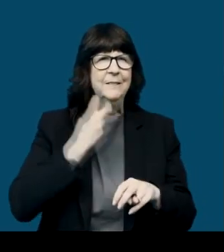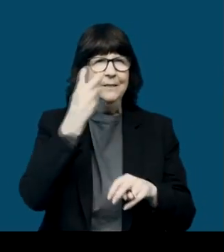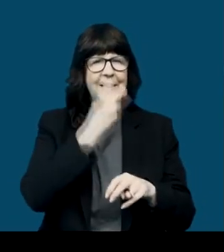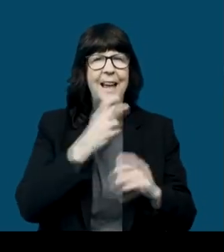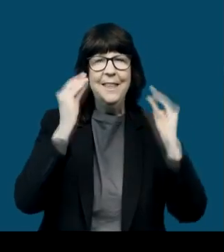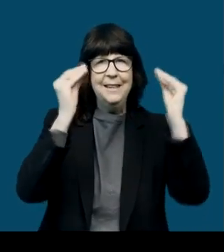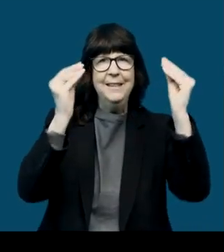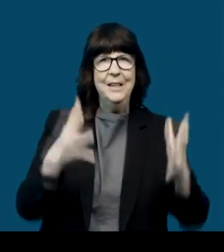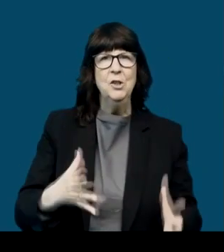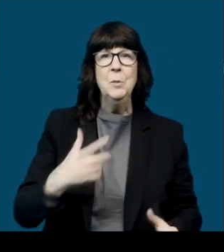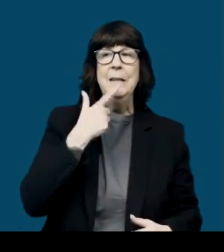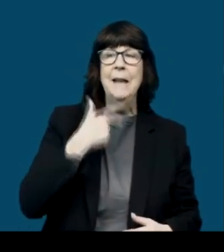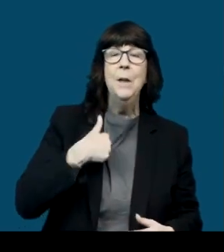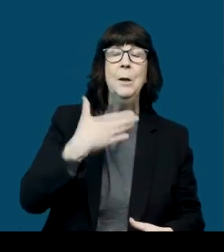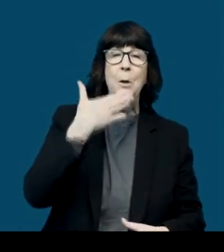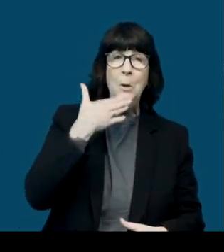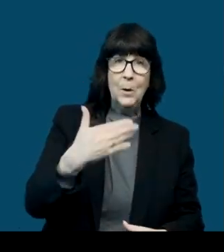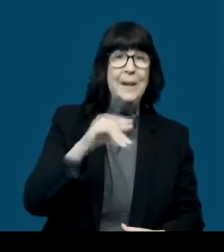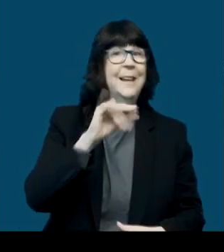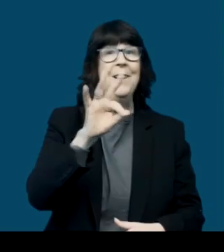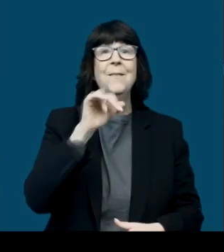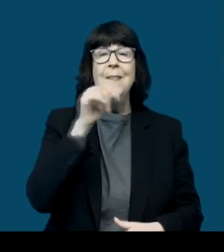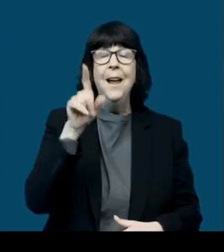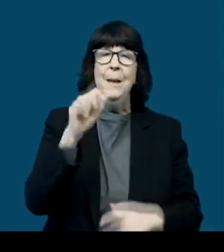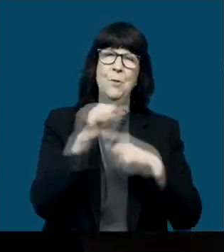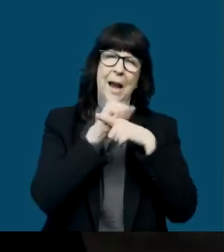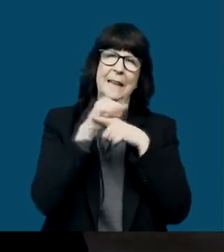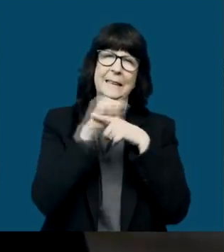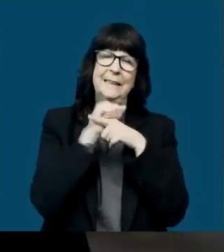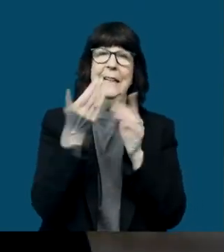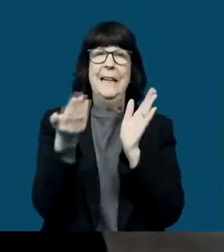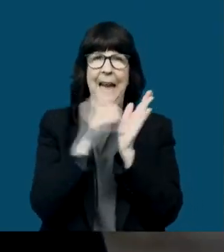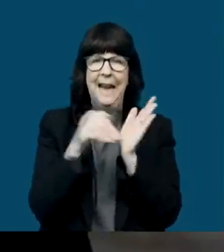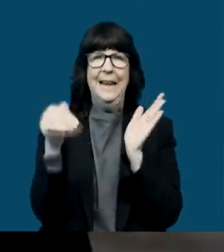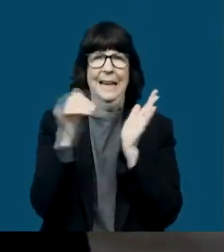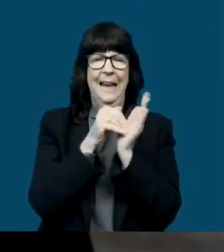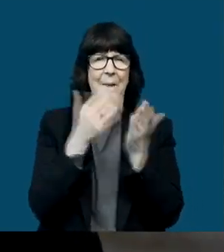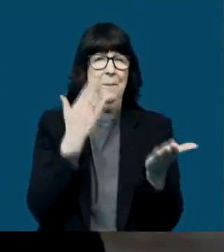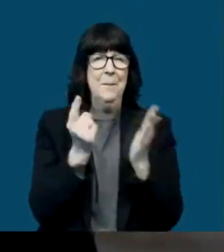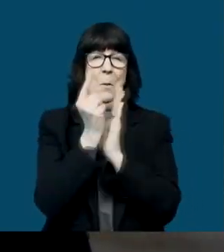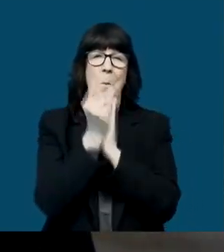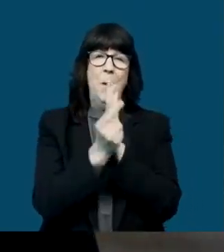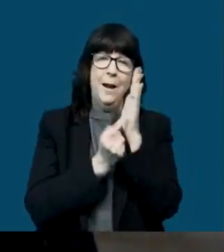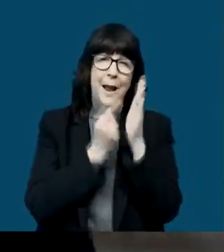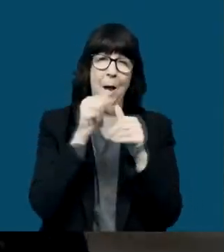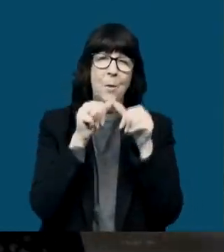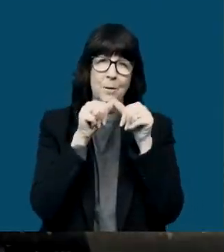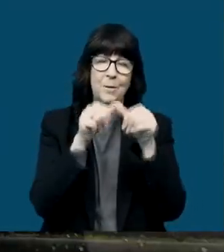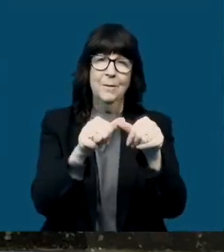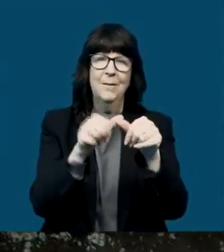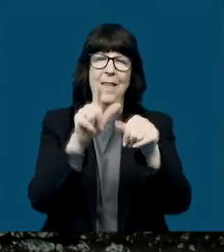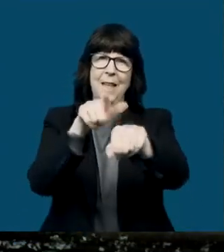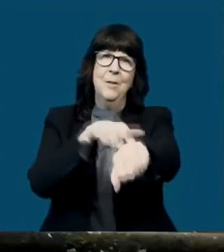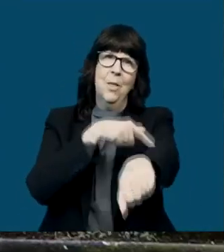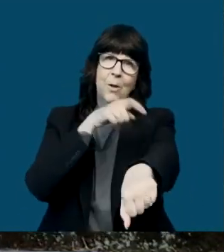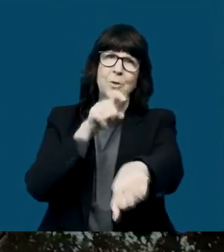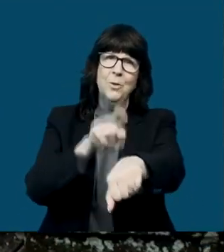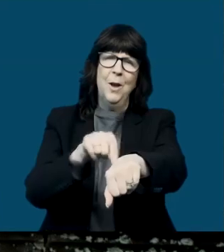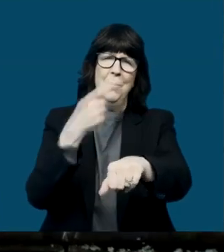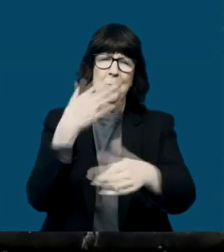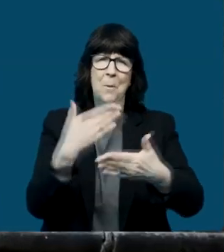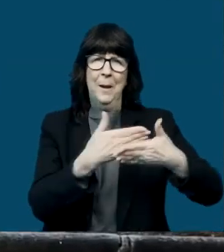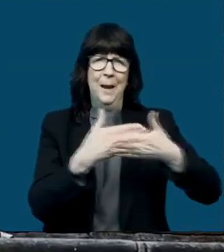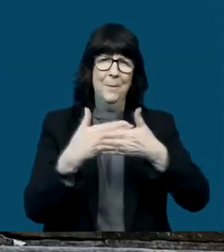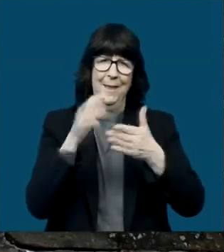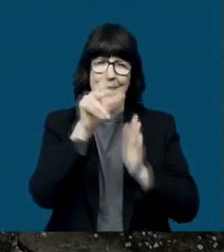-U. And she would say, good. If not right, I would do it again and again. We would spend like a whole hour.